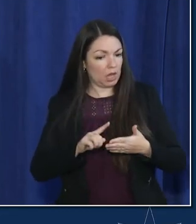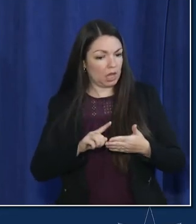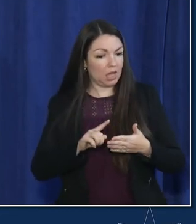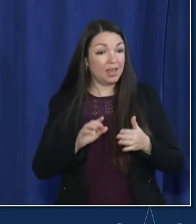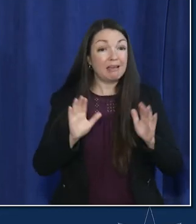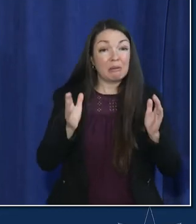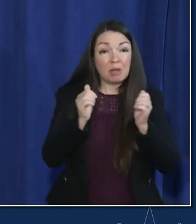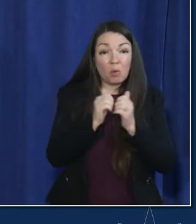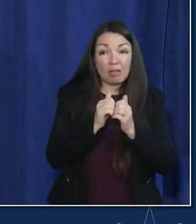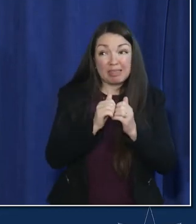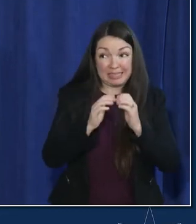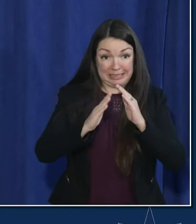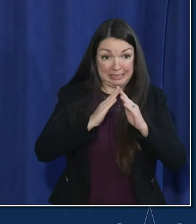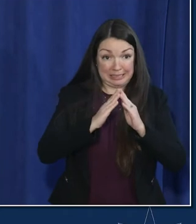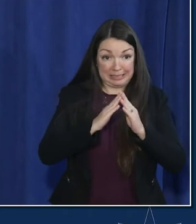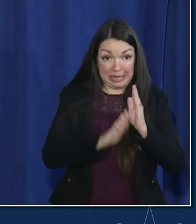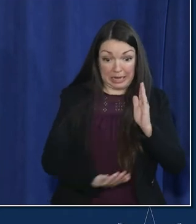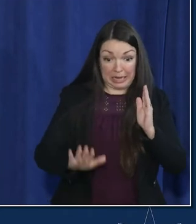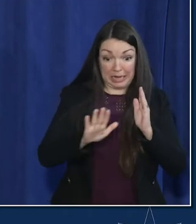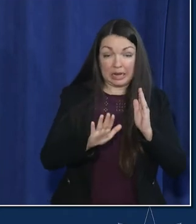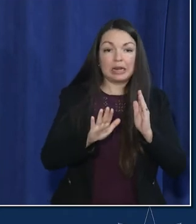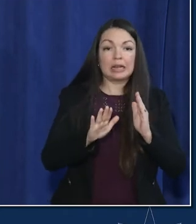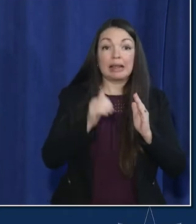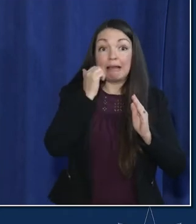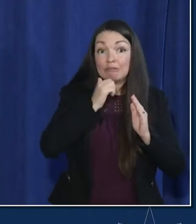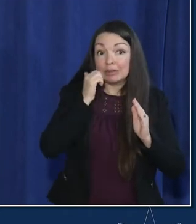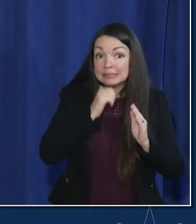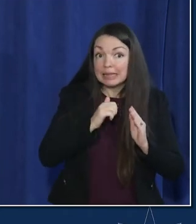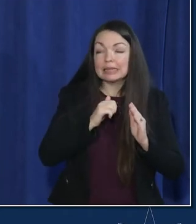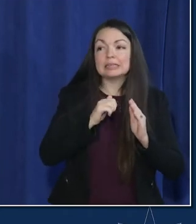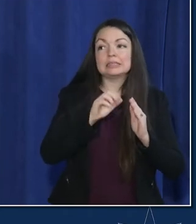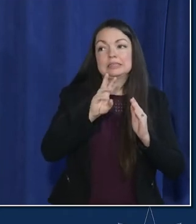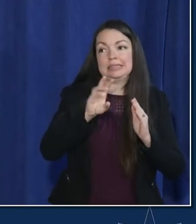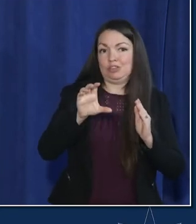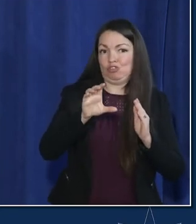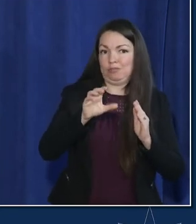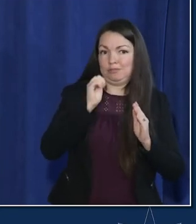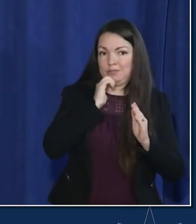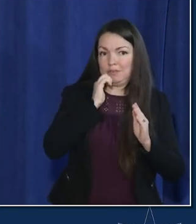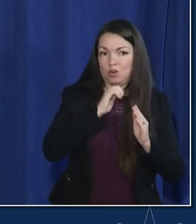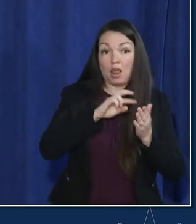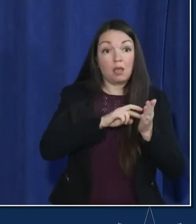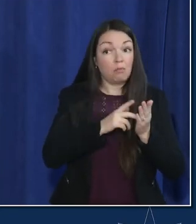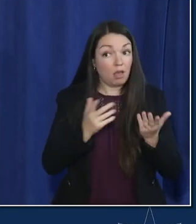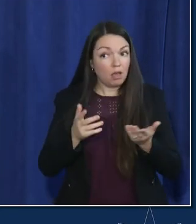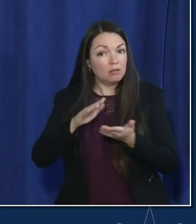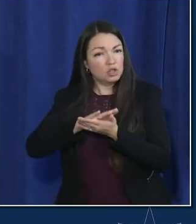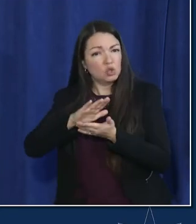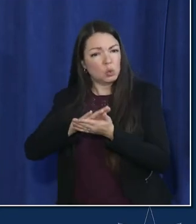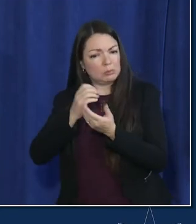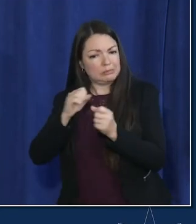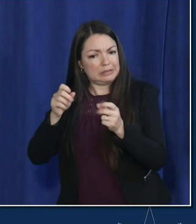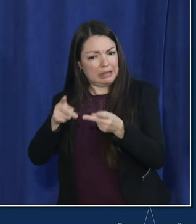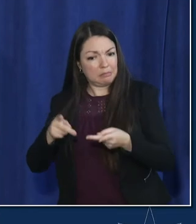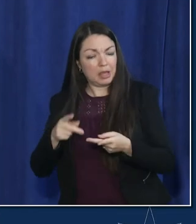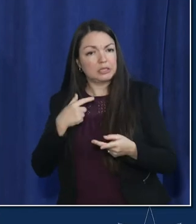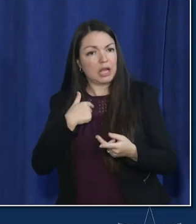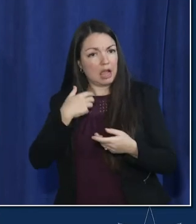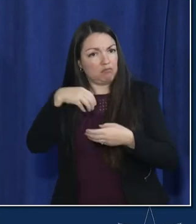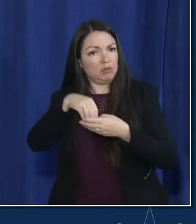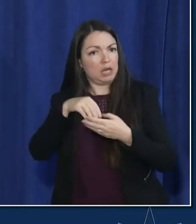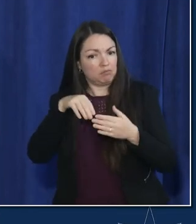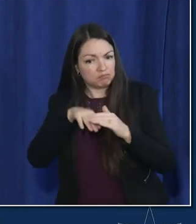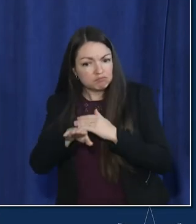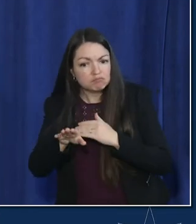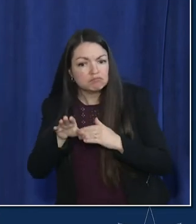cases per day in the city so studies have shown as dr awadi said that schools are safe places i've been in schools i've seen the procedures in